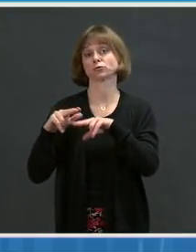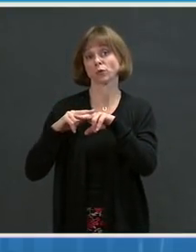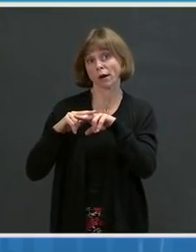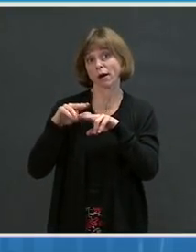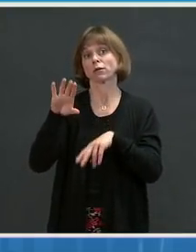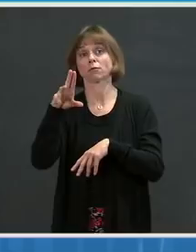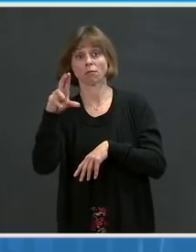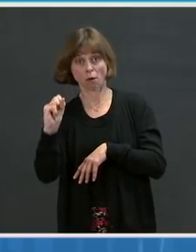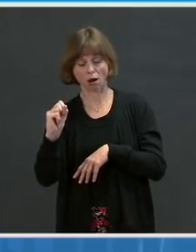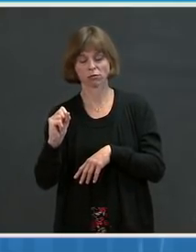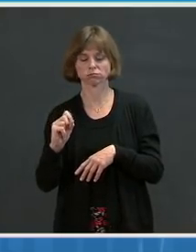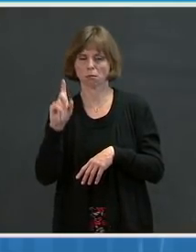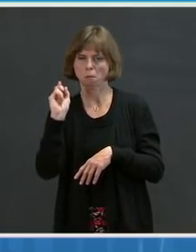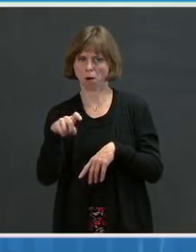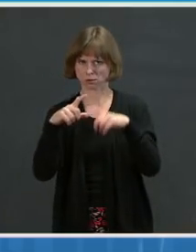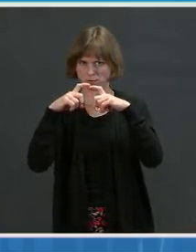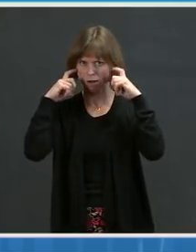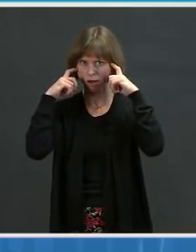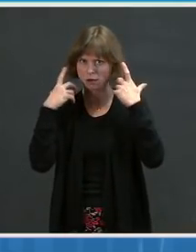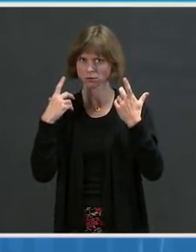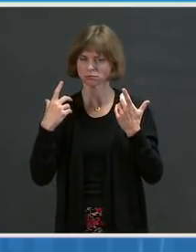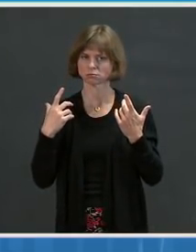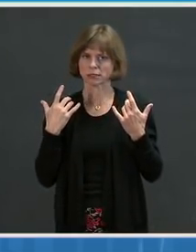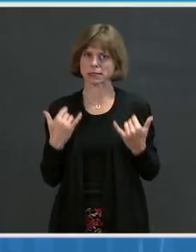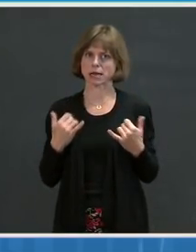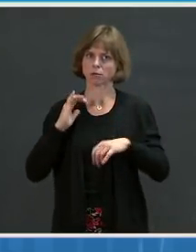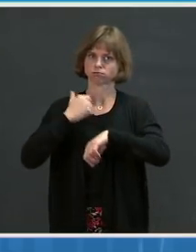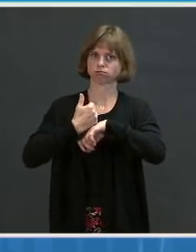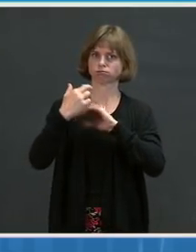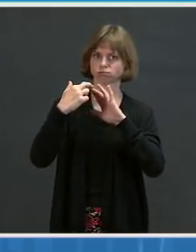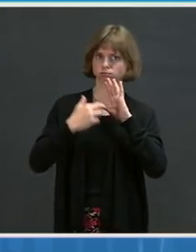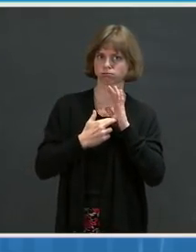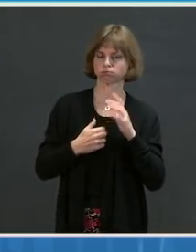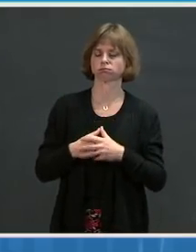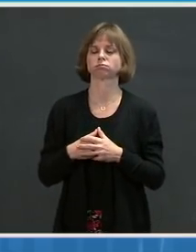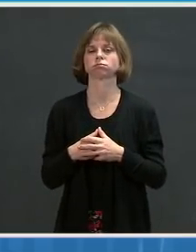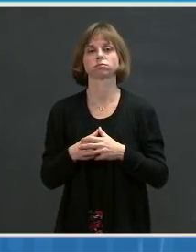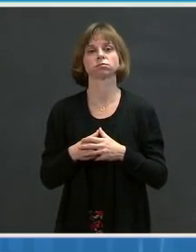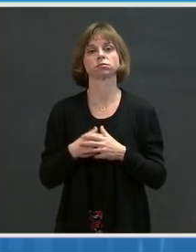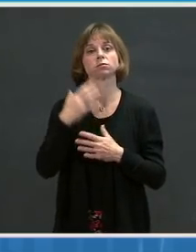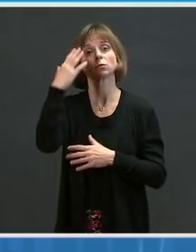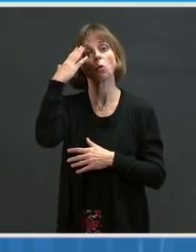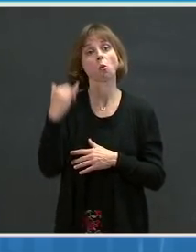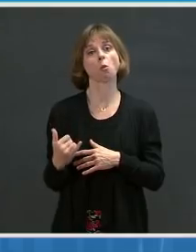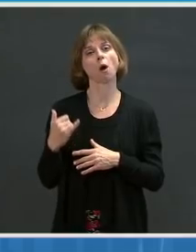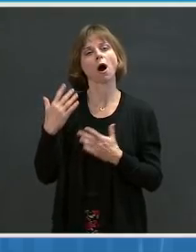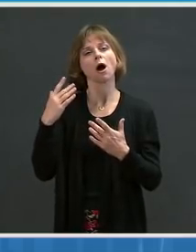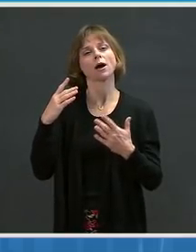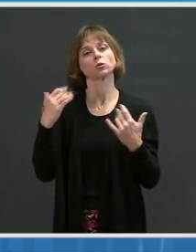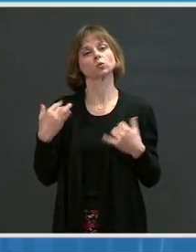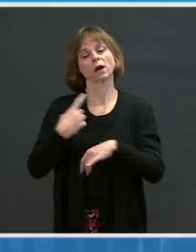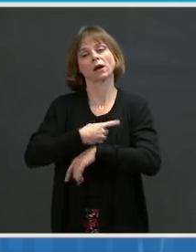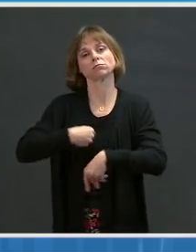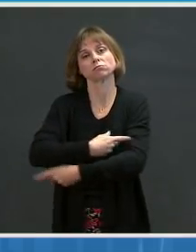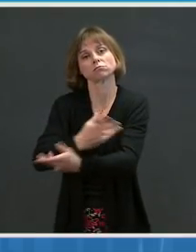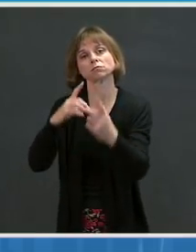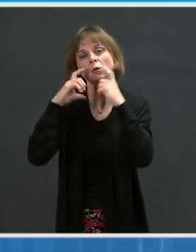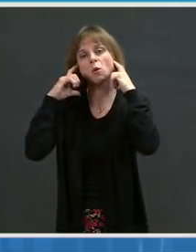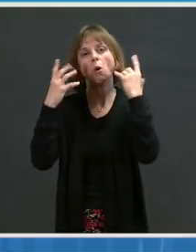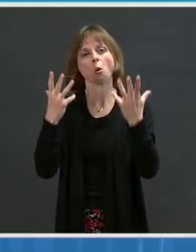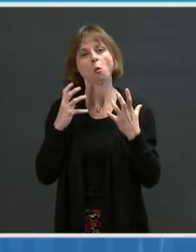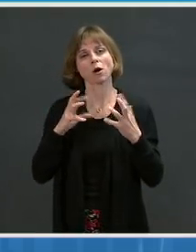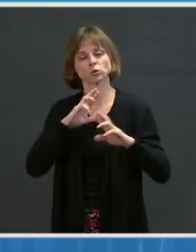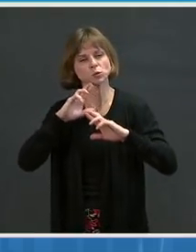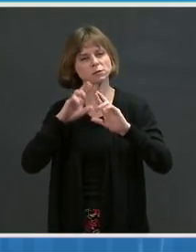The action we're announcing today is a targeted step to help Americans respond to the President's challenge to mask up to protect